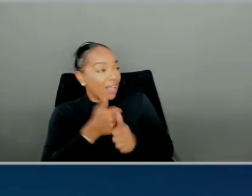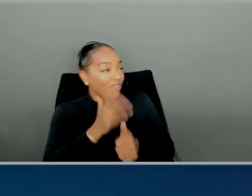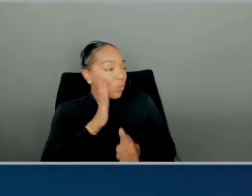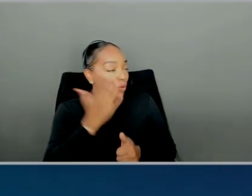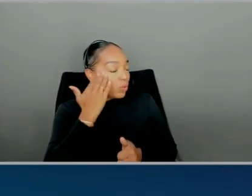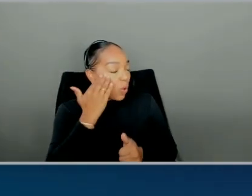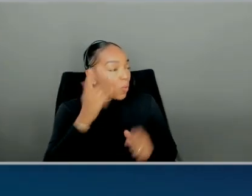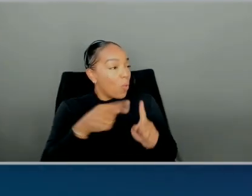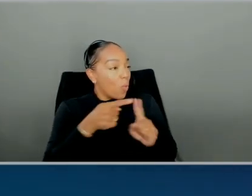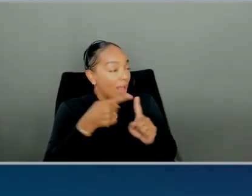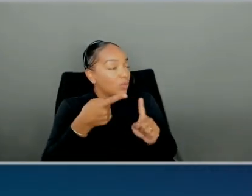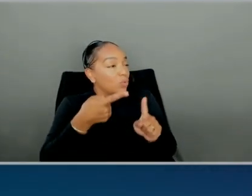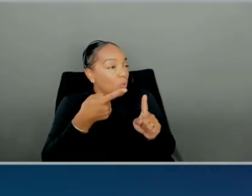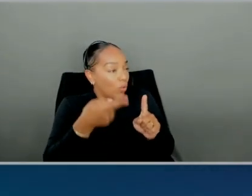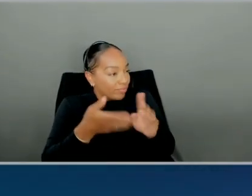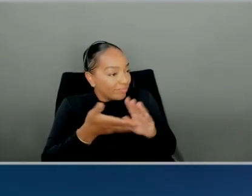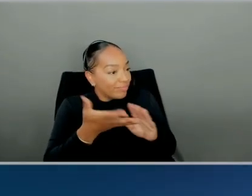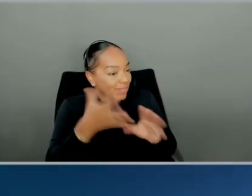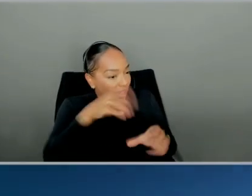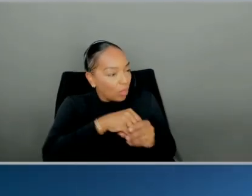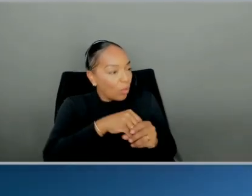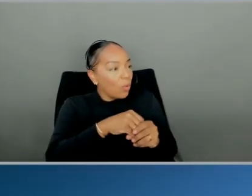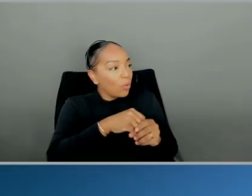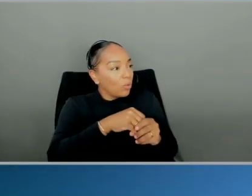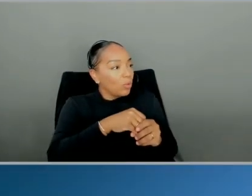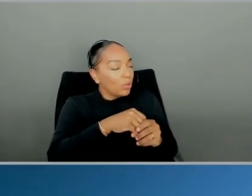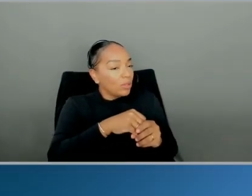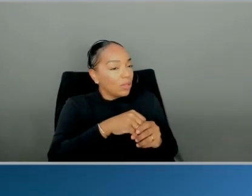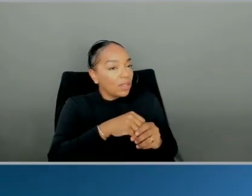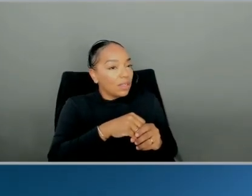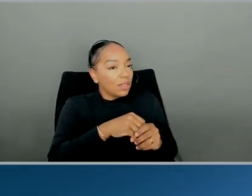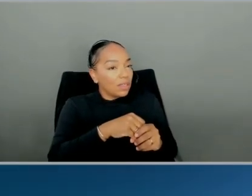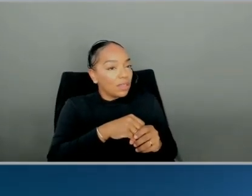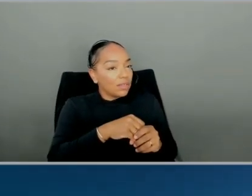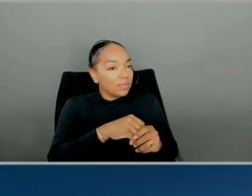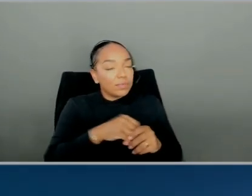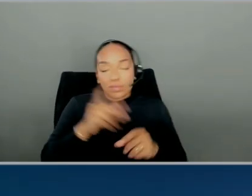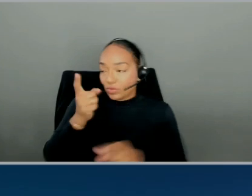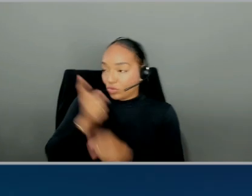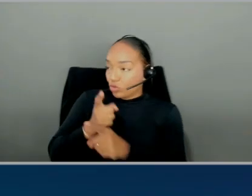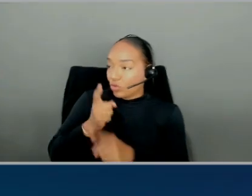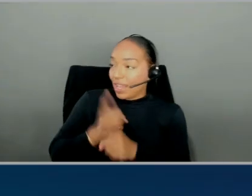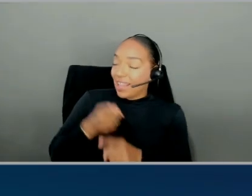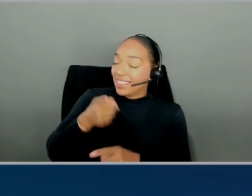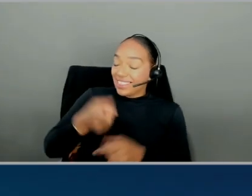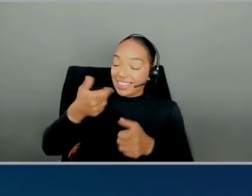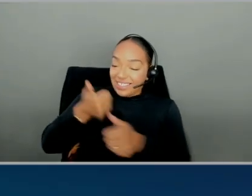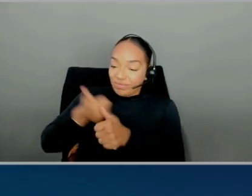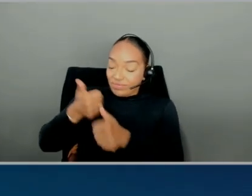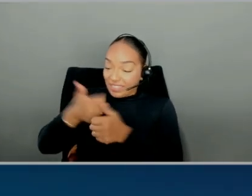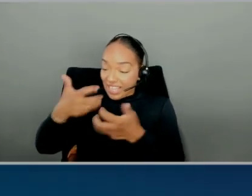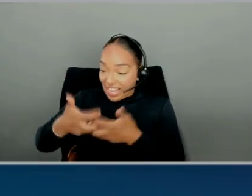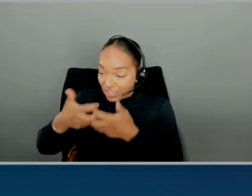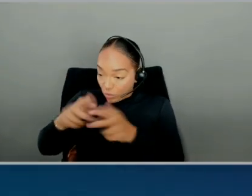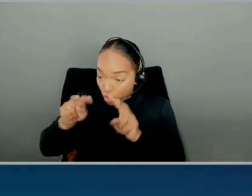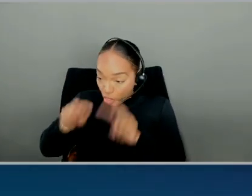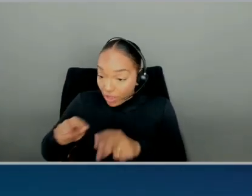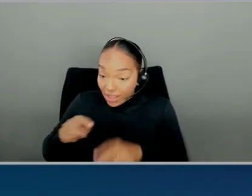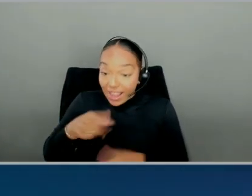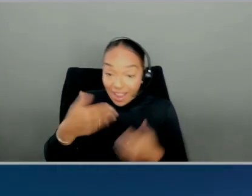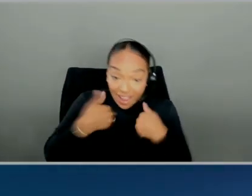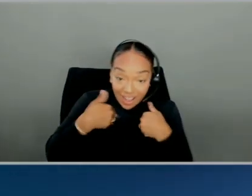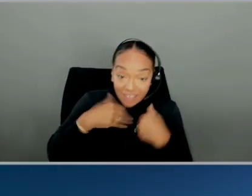stats are included. Exactly, yeah. So when the stats are there, the engines will just look at if the stats are there, it